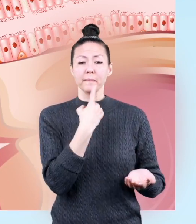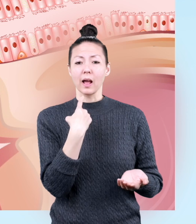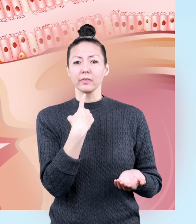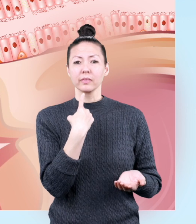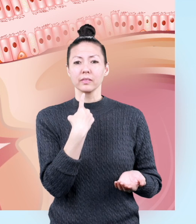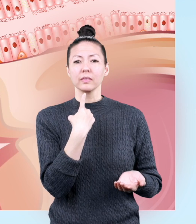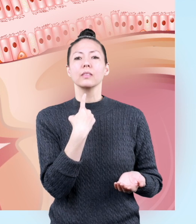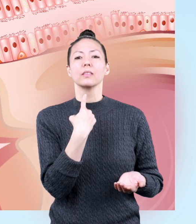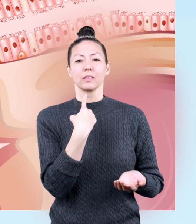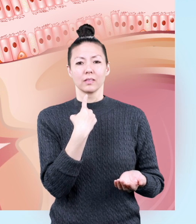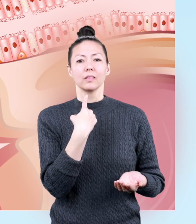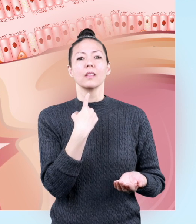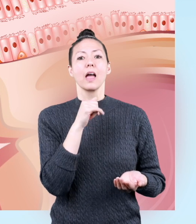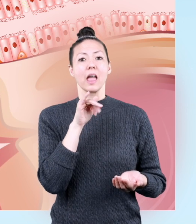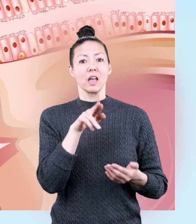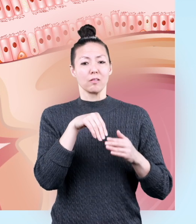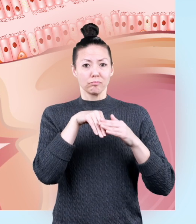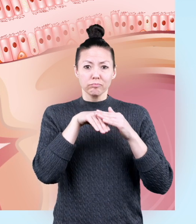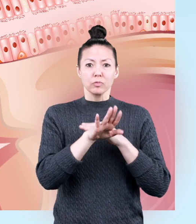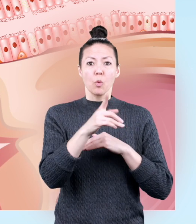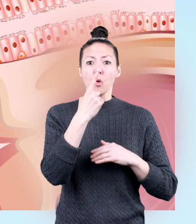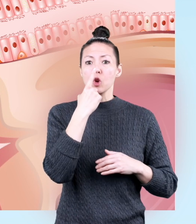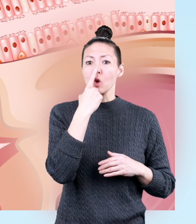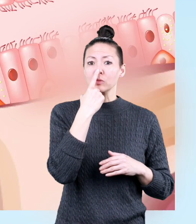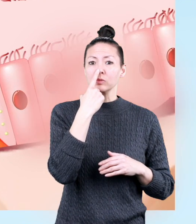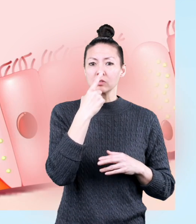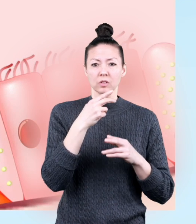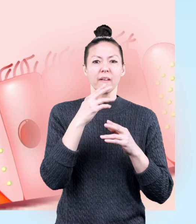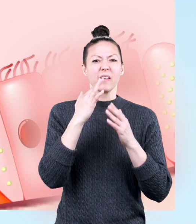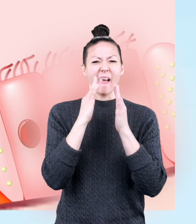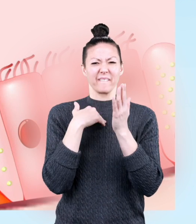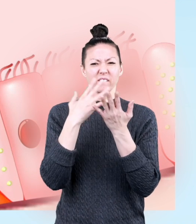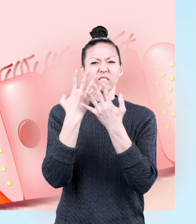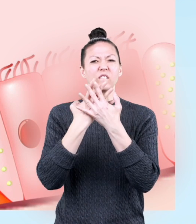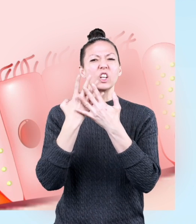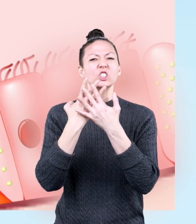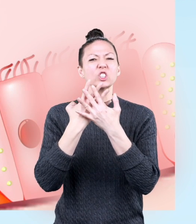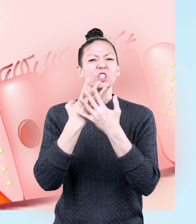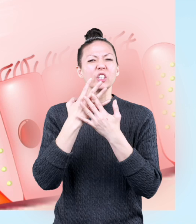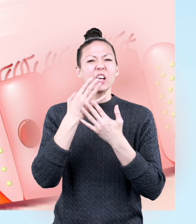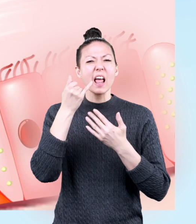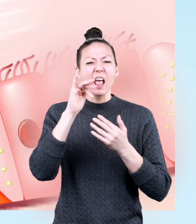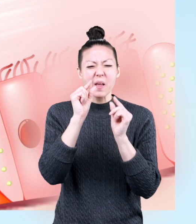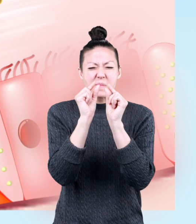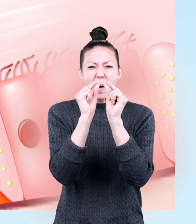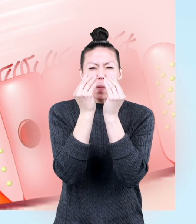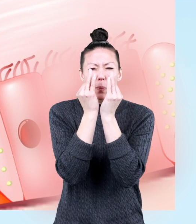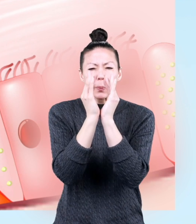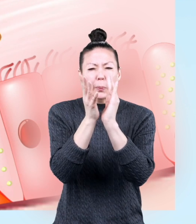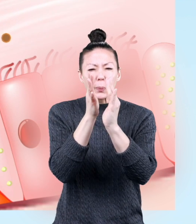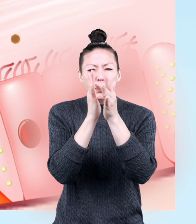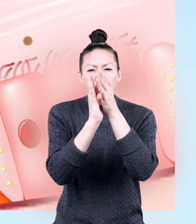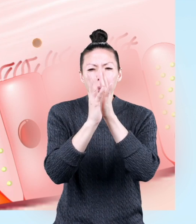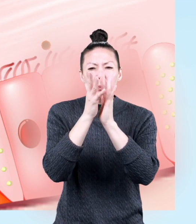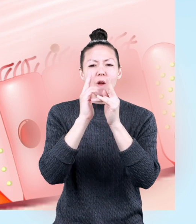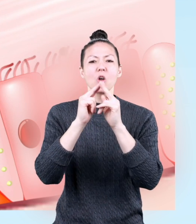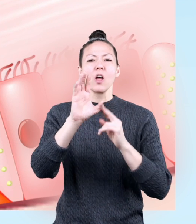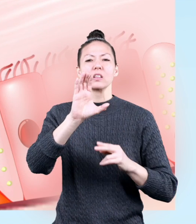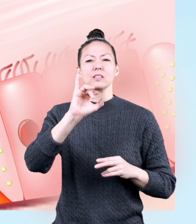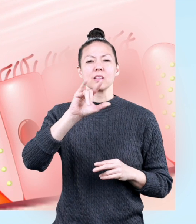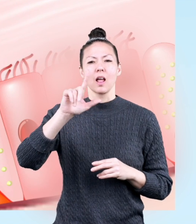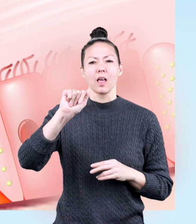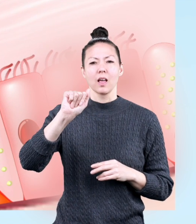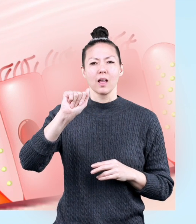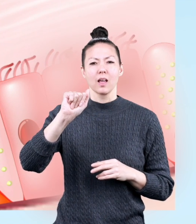nose or your mouth. If the air enters through your nose, it is filtered by tiny little hairs called